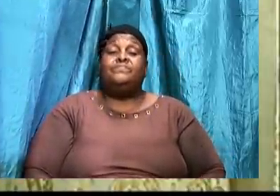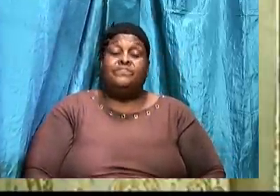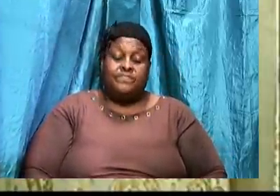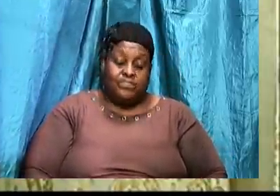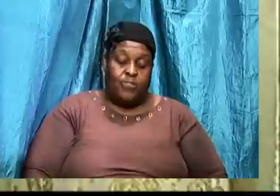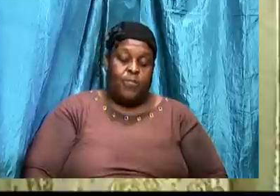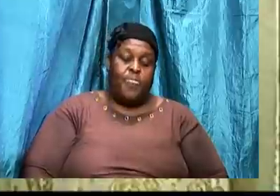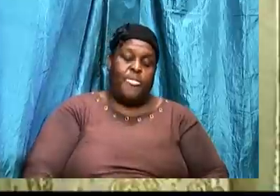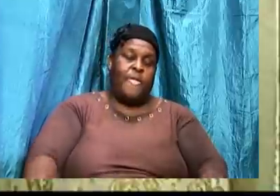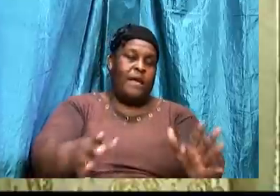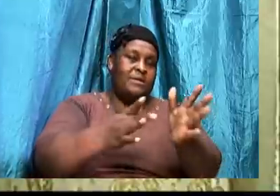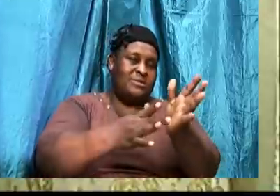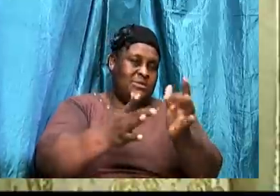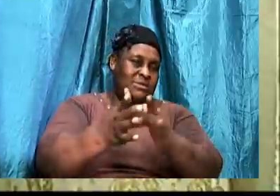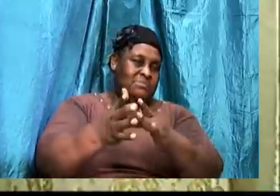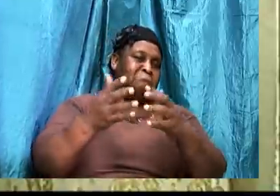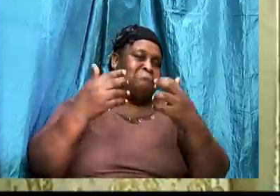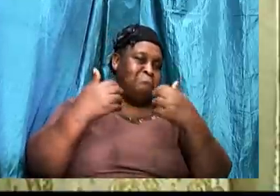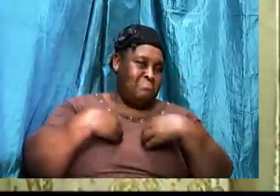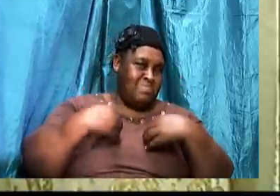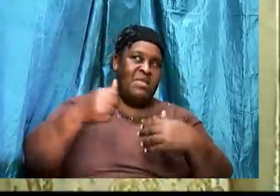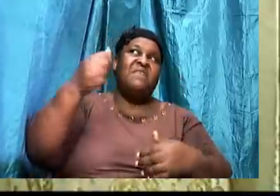Jesus. And Jesus had to rebuke him.